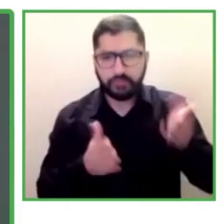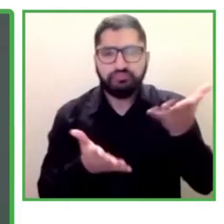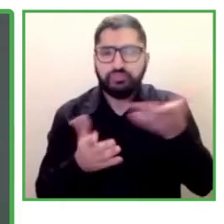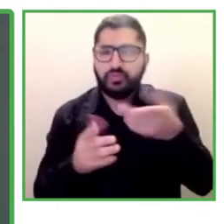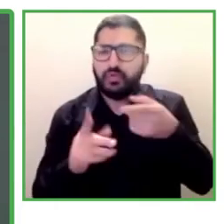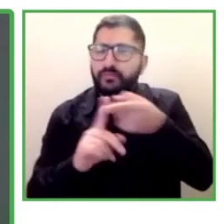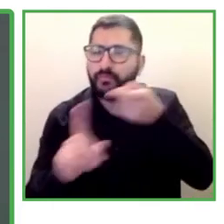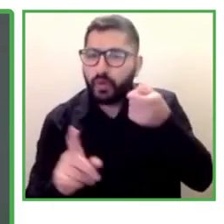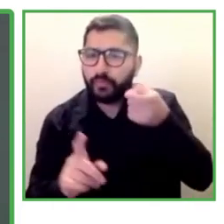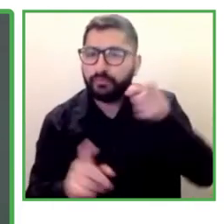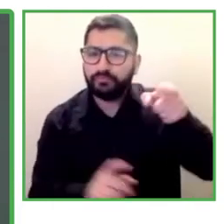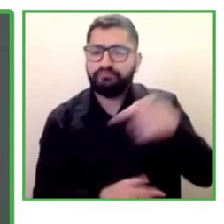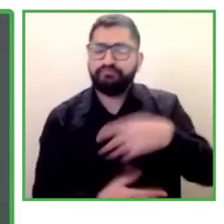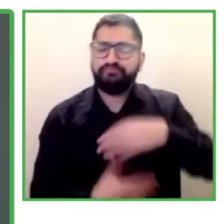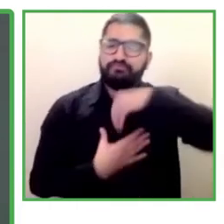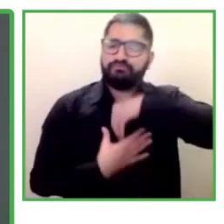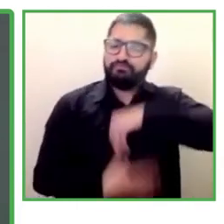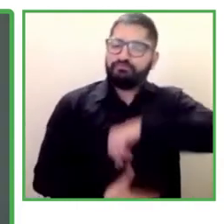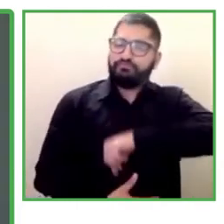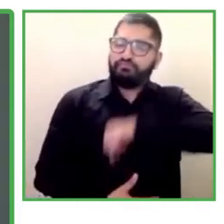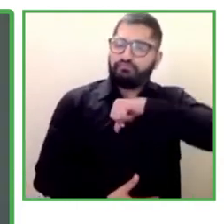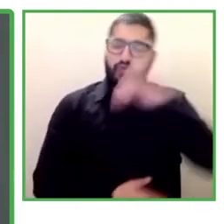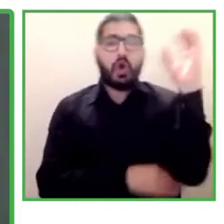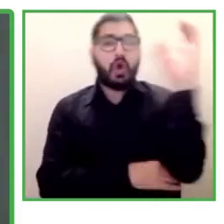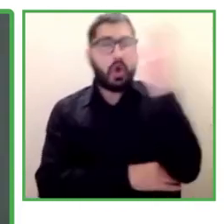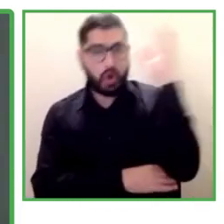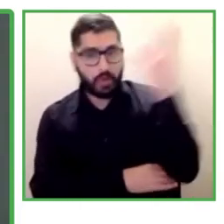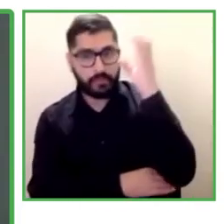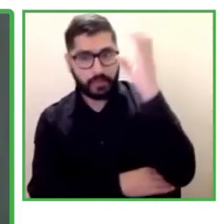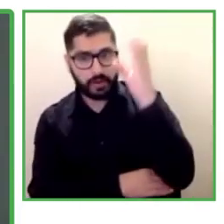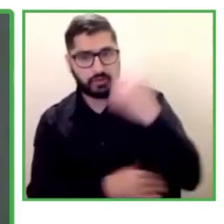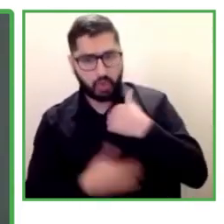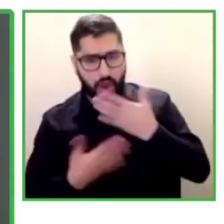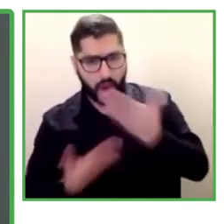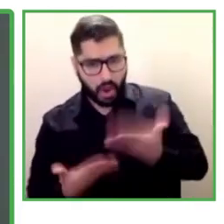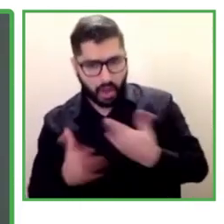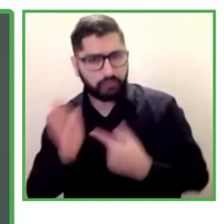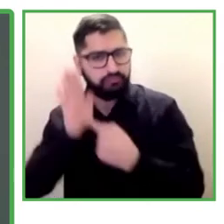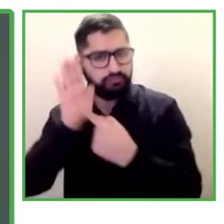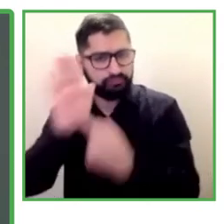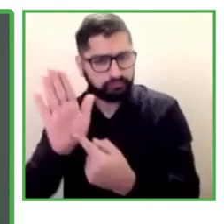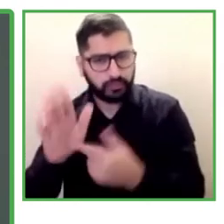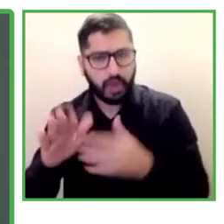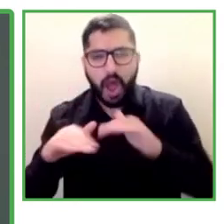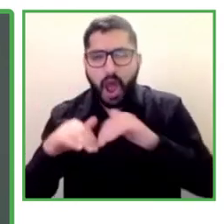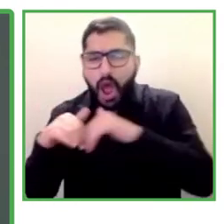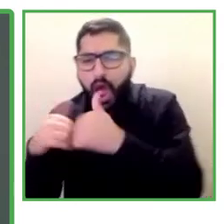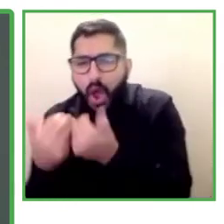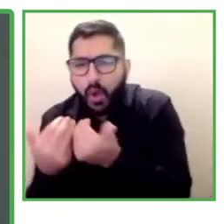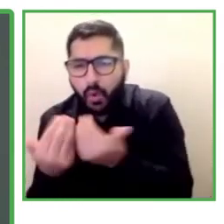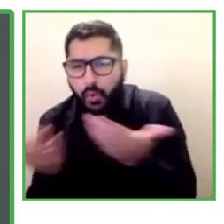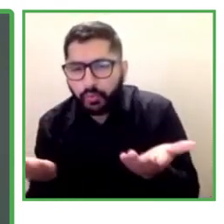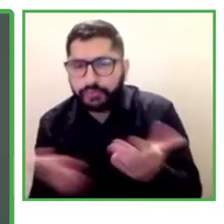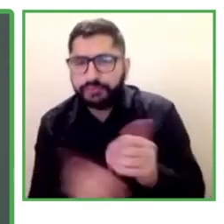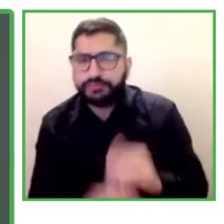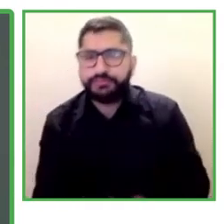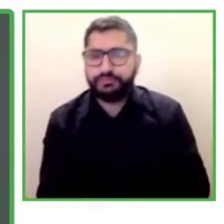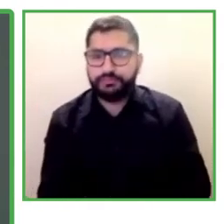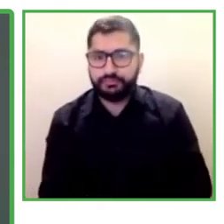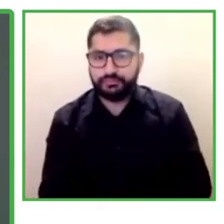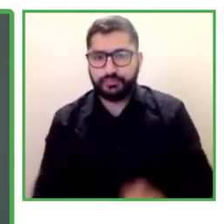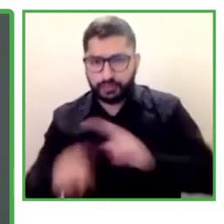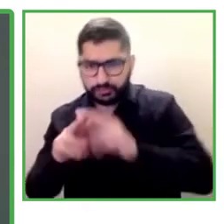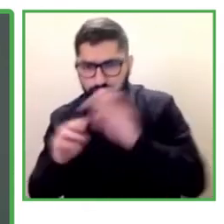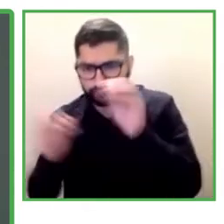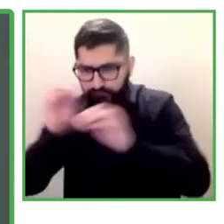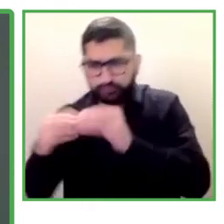is this started in Colombia. And I wanted to show you how we have seen the process